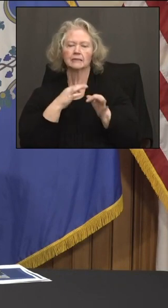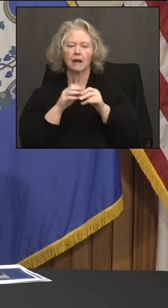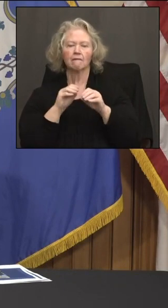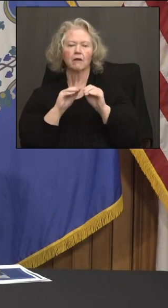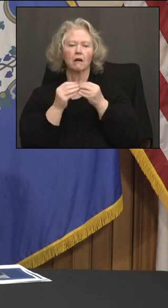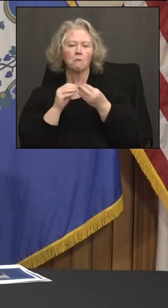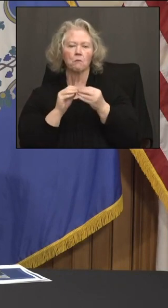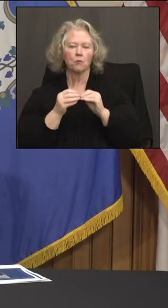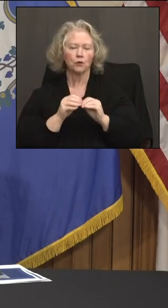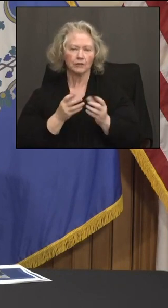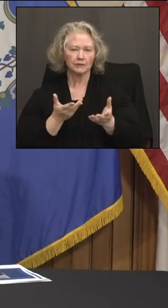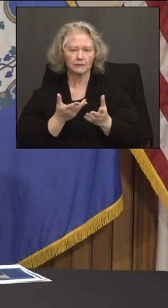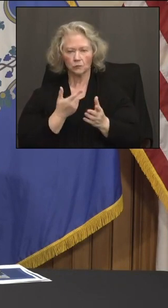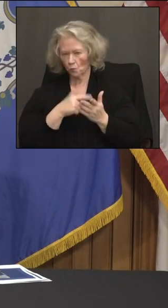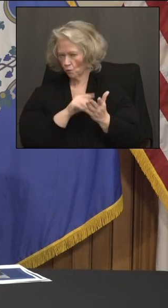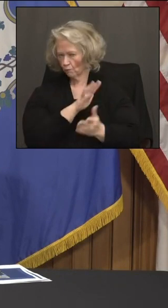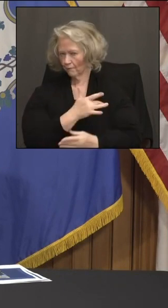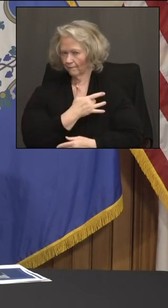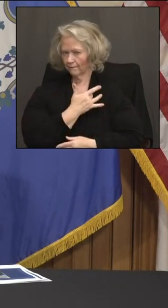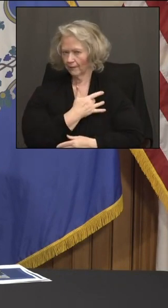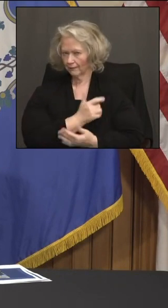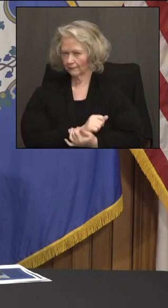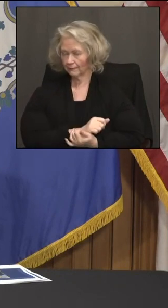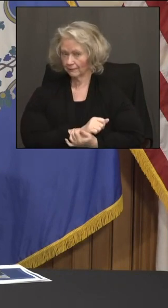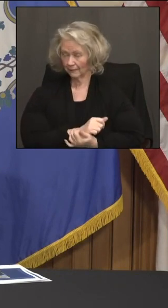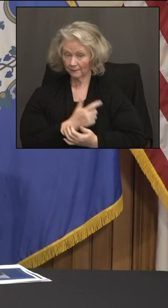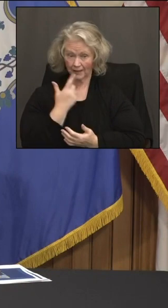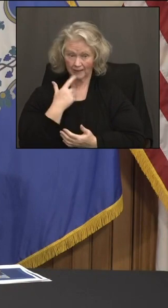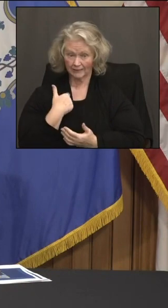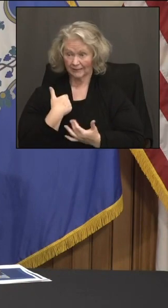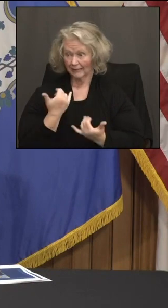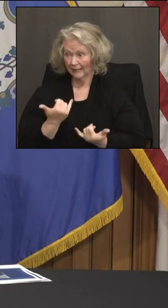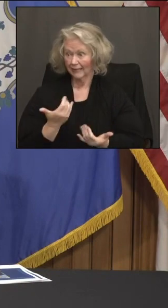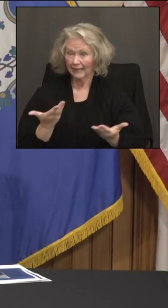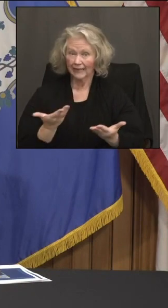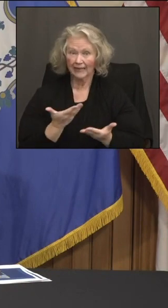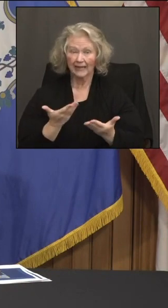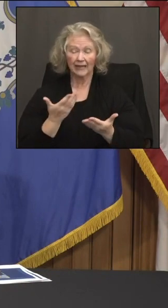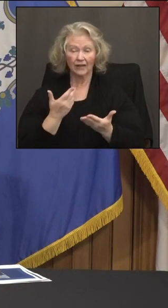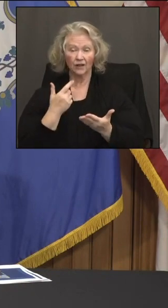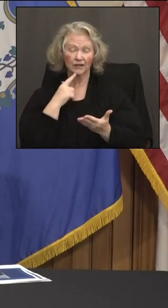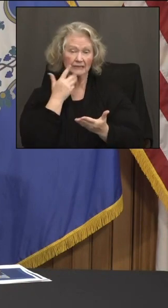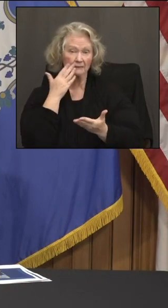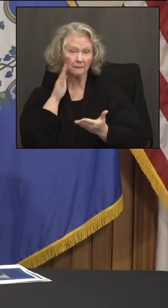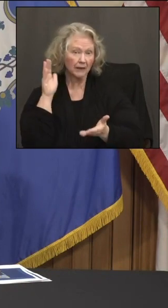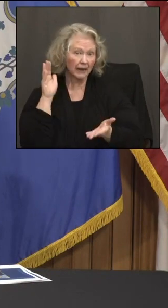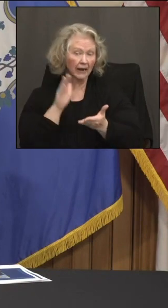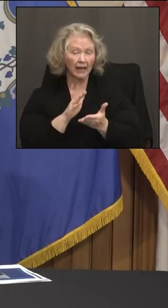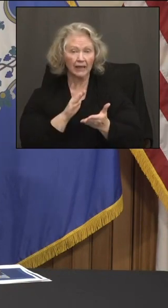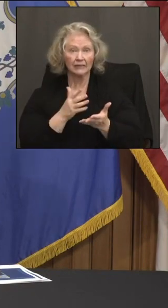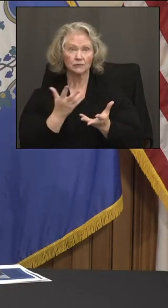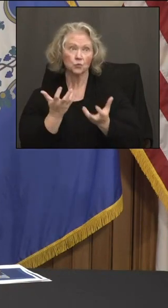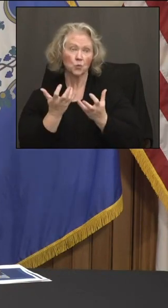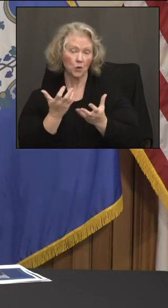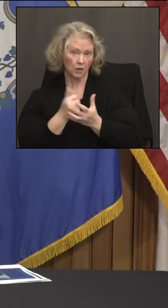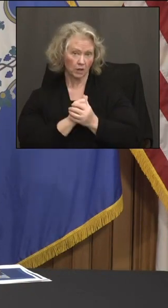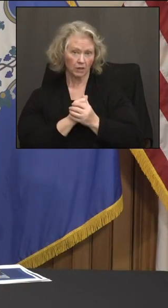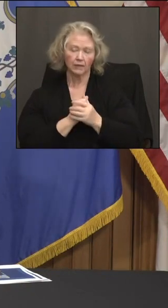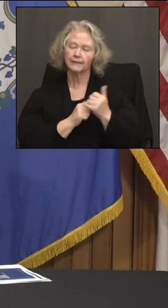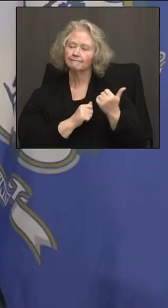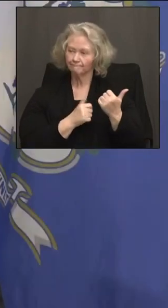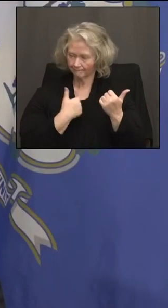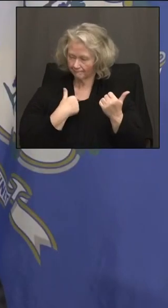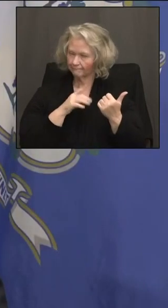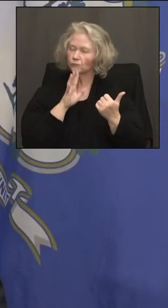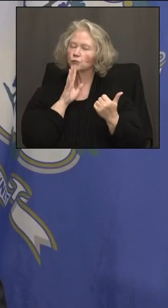I wondered what you thought about that, seeing as how we're starting to see a little drop off in demand. Yes, so I've talked to